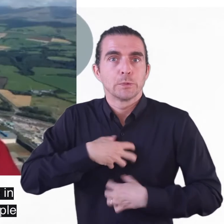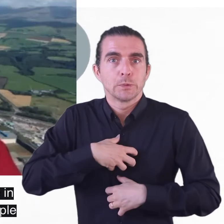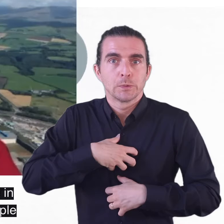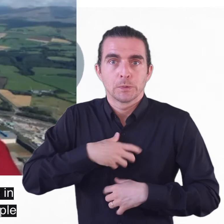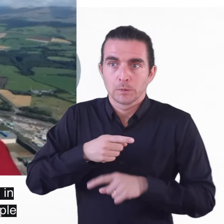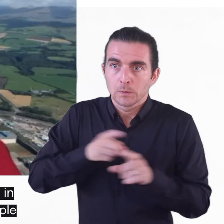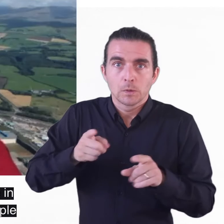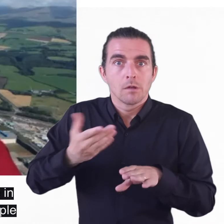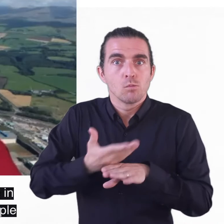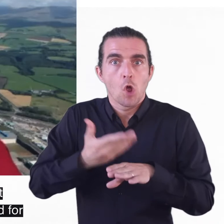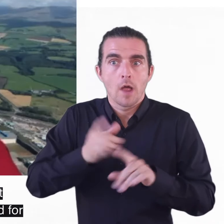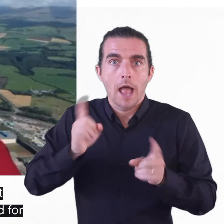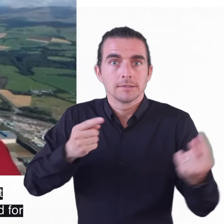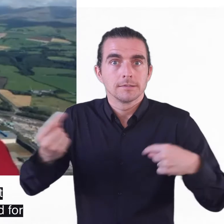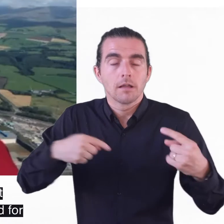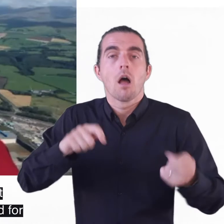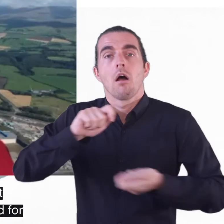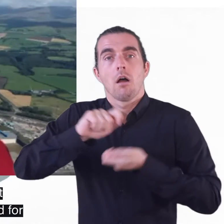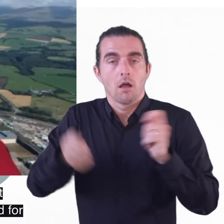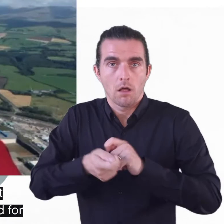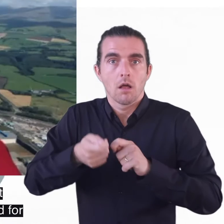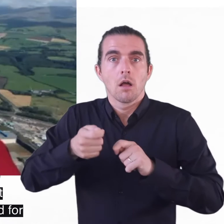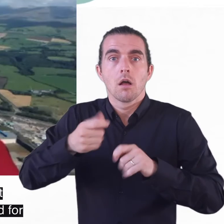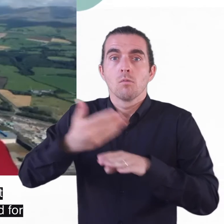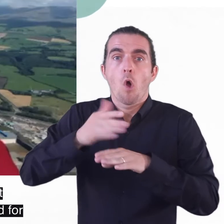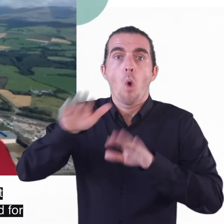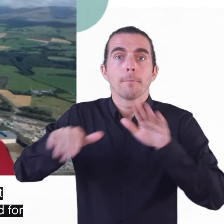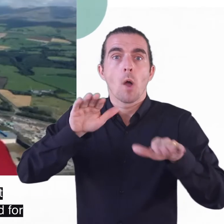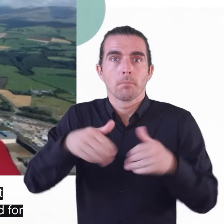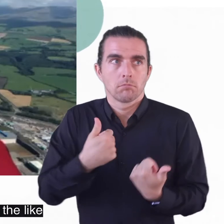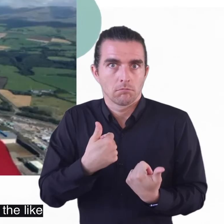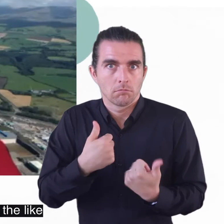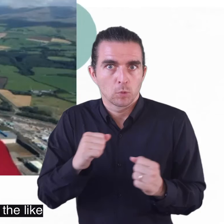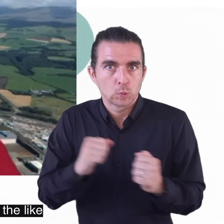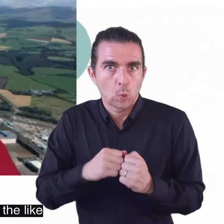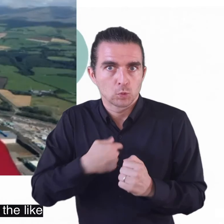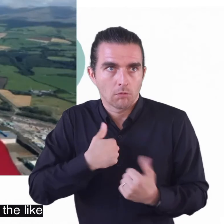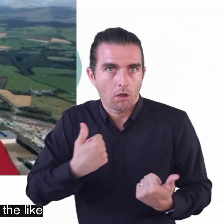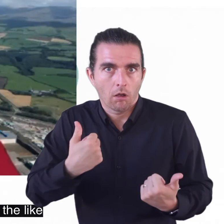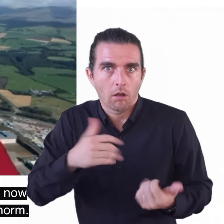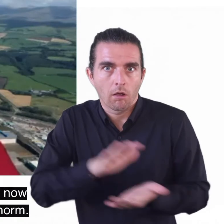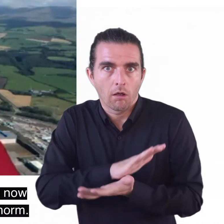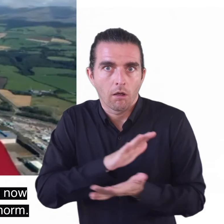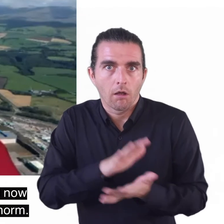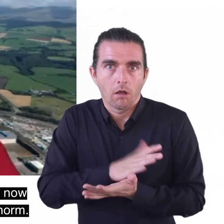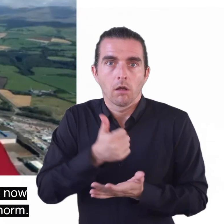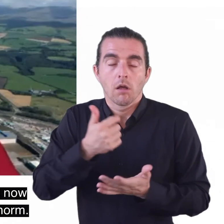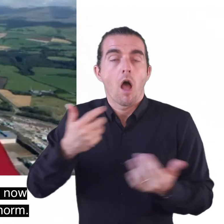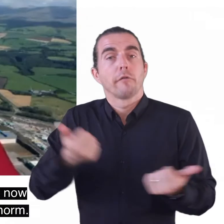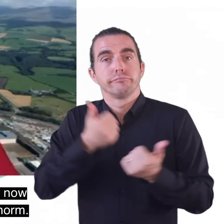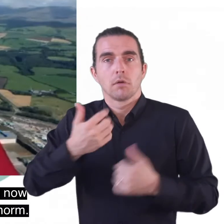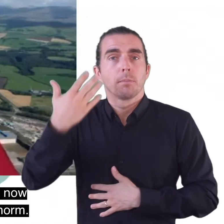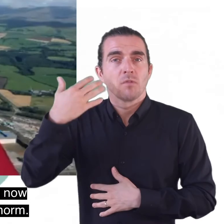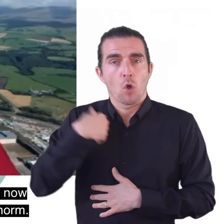in ways that benefit people with disabilities that previously they'd asked for work from home days and the like they were denied it and now